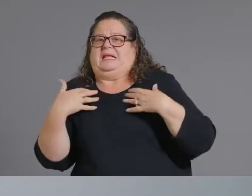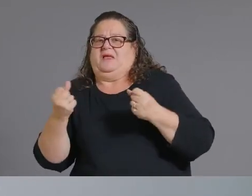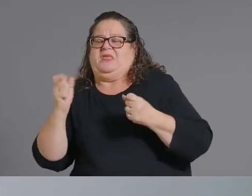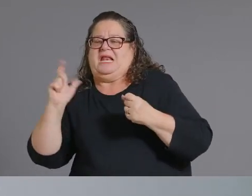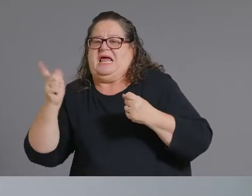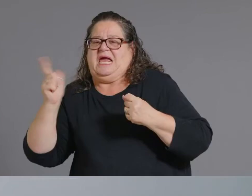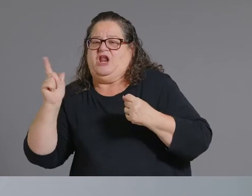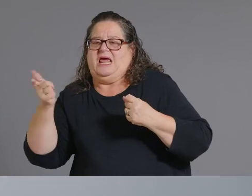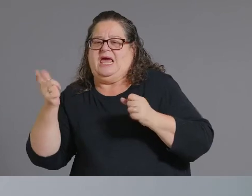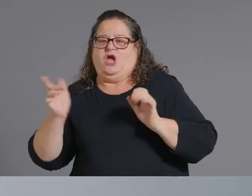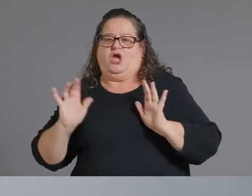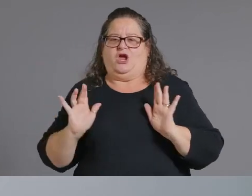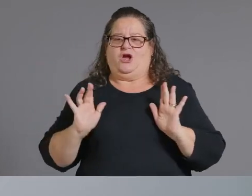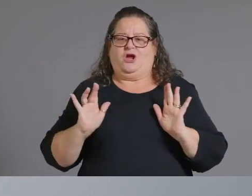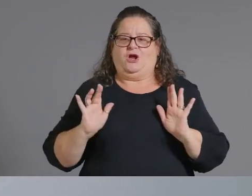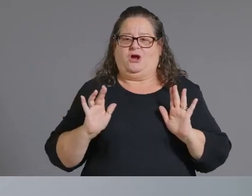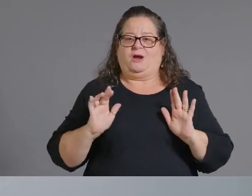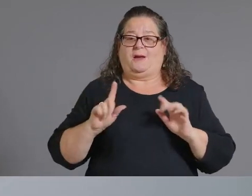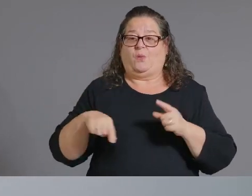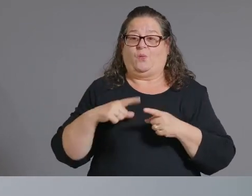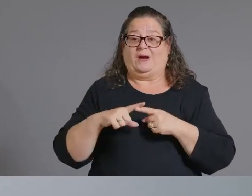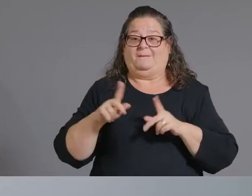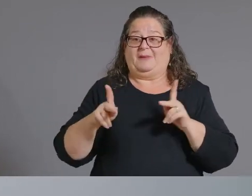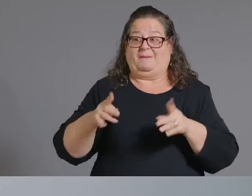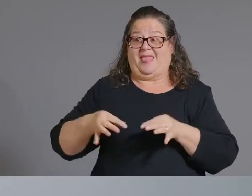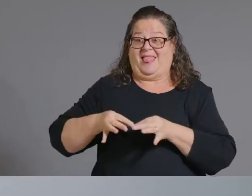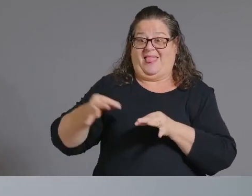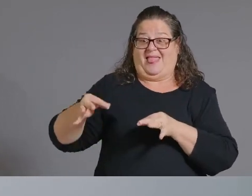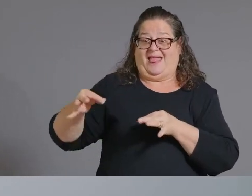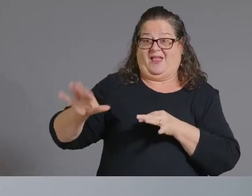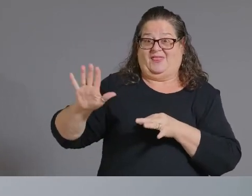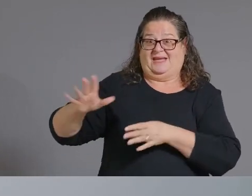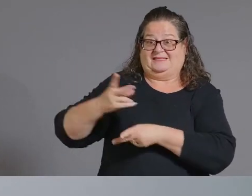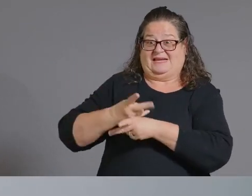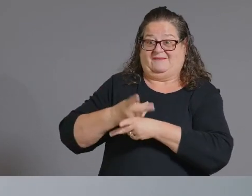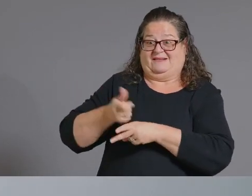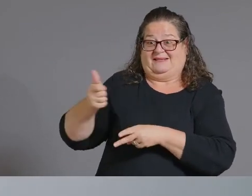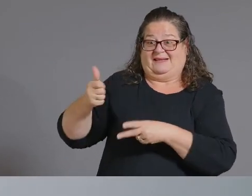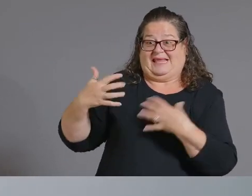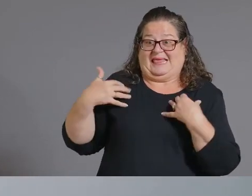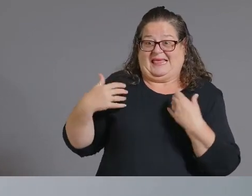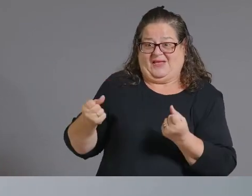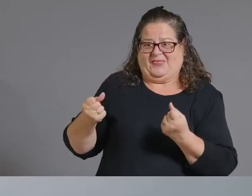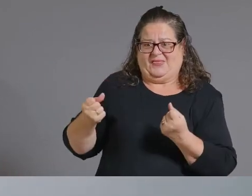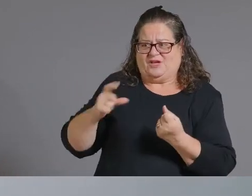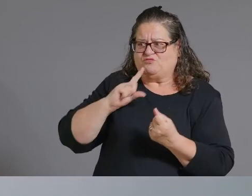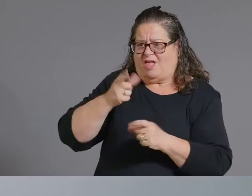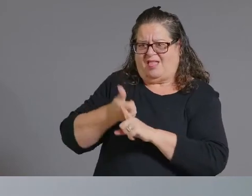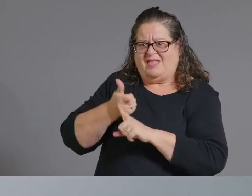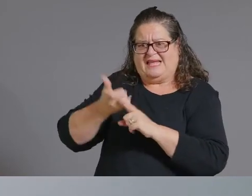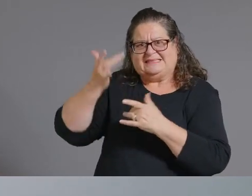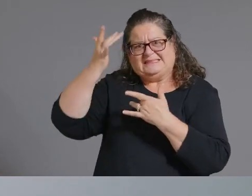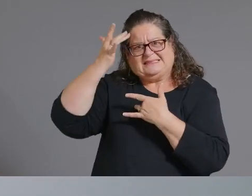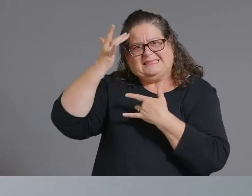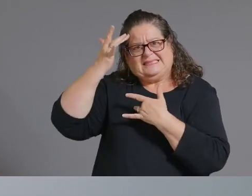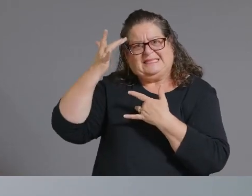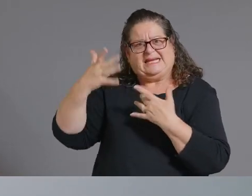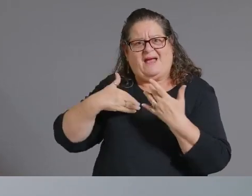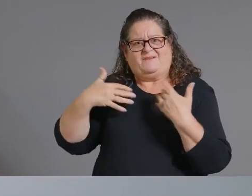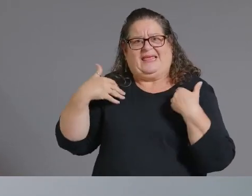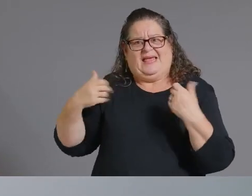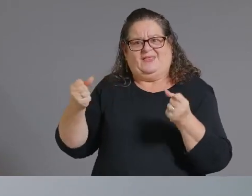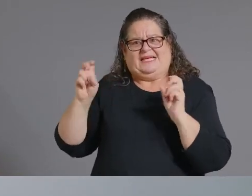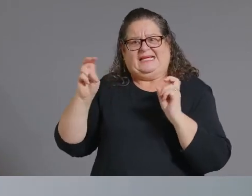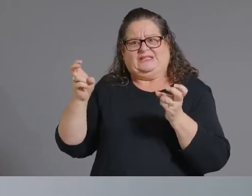is when when people delay care that have significant medical issues um they may need more significant care when they